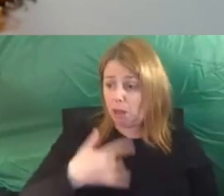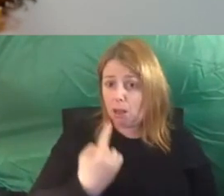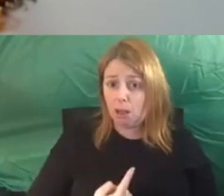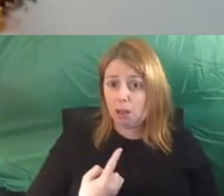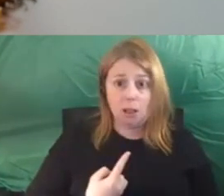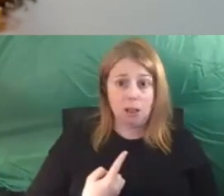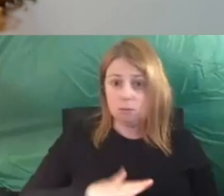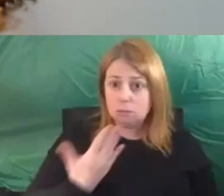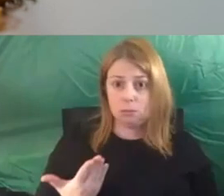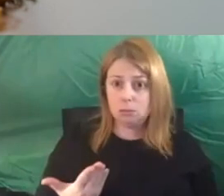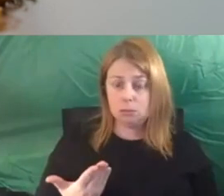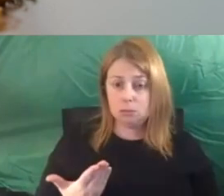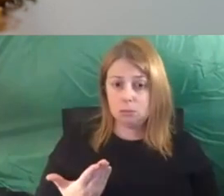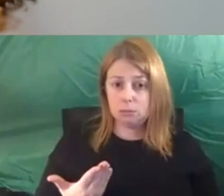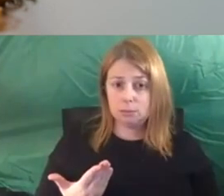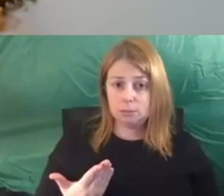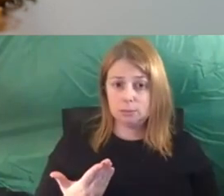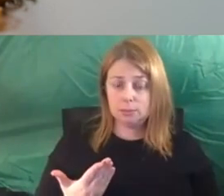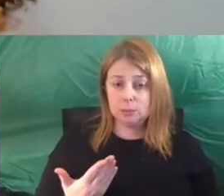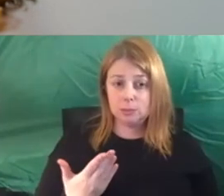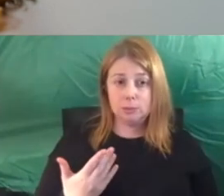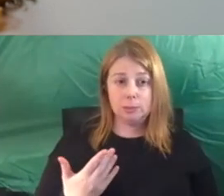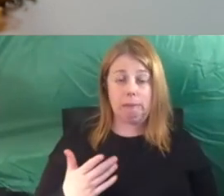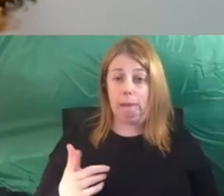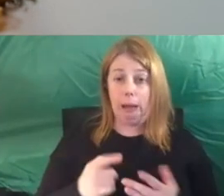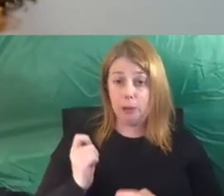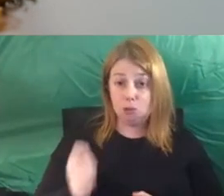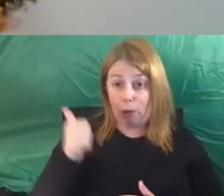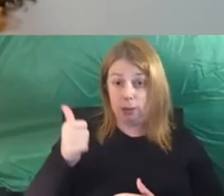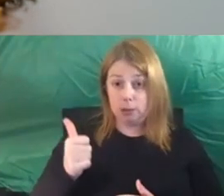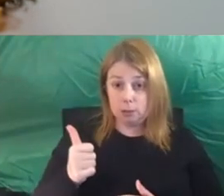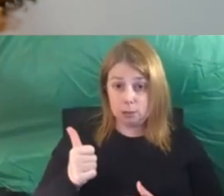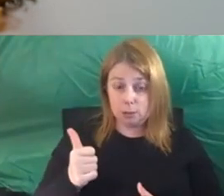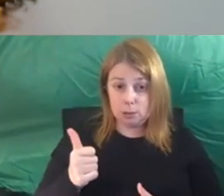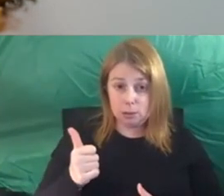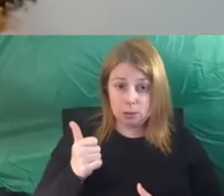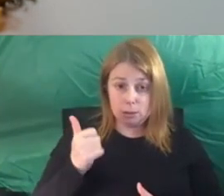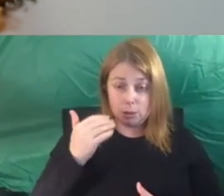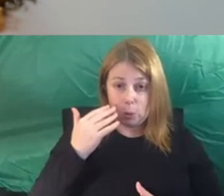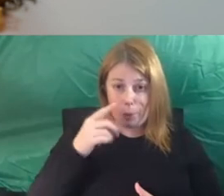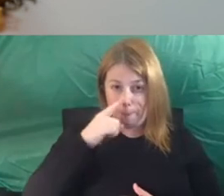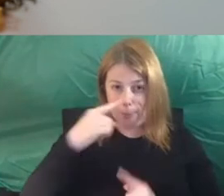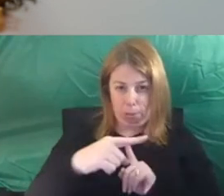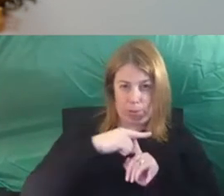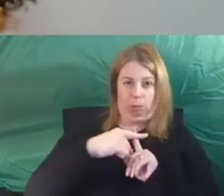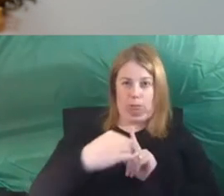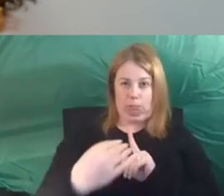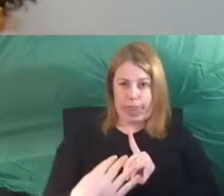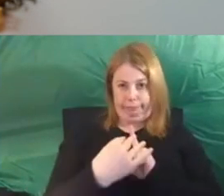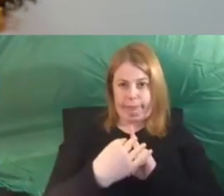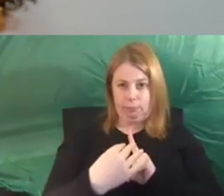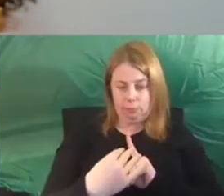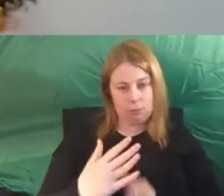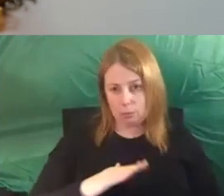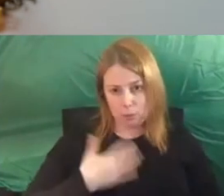feel the isolation and all of those triggers that happen when you're being targeted. We need